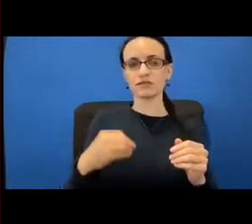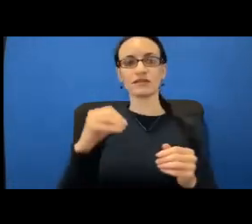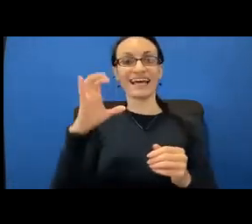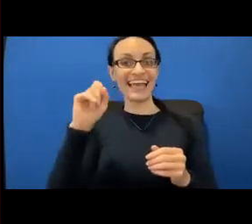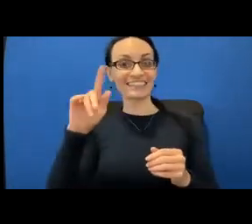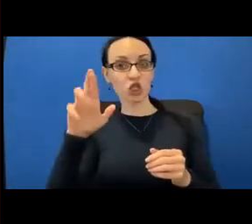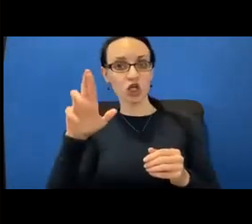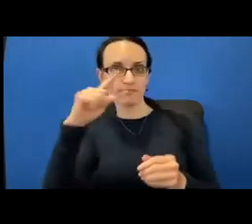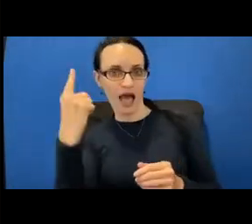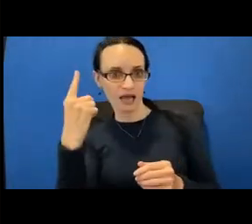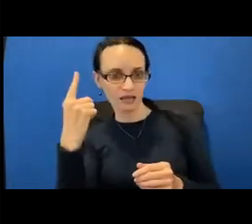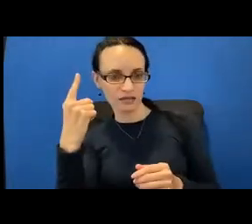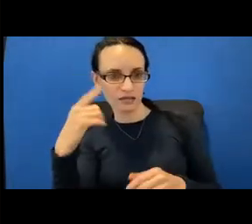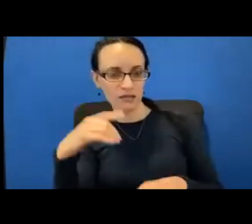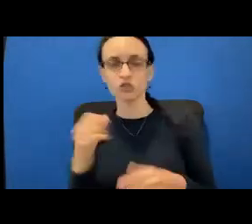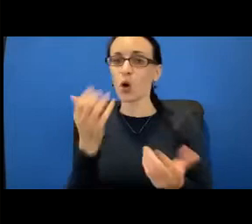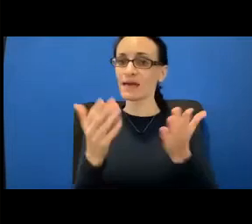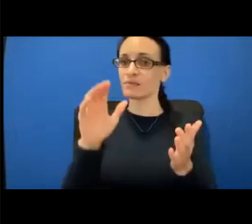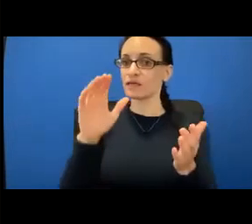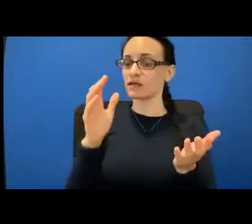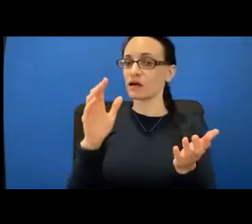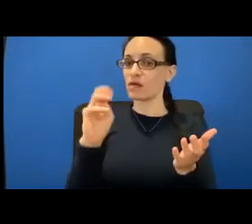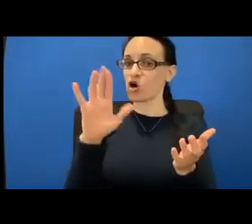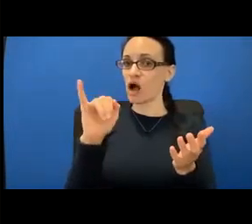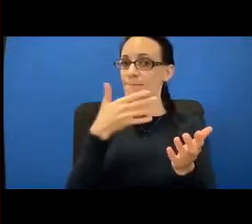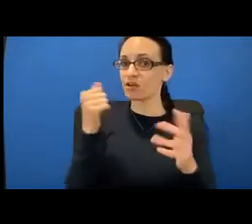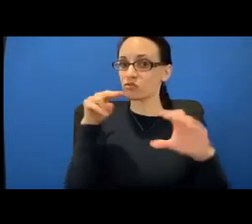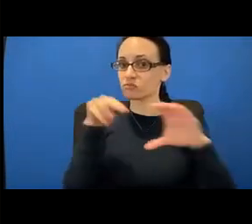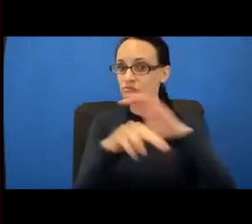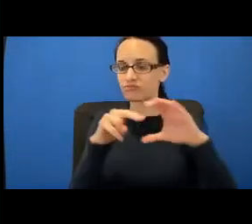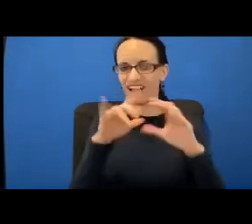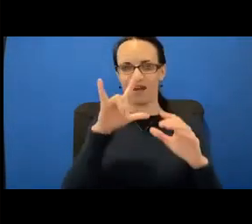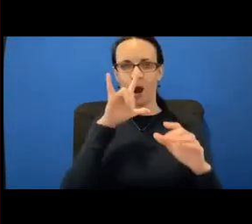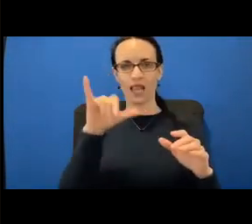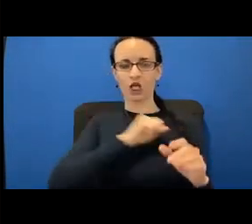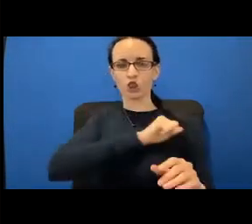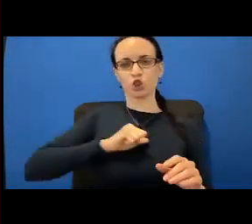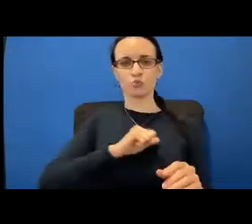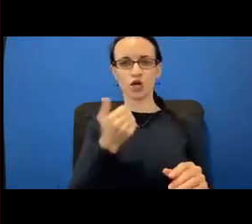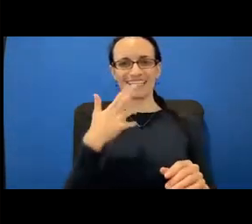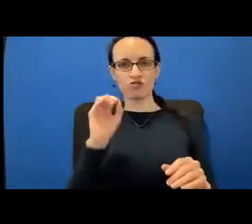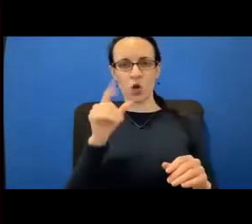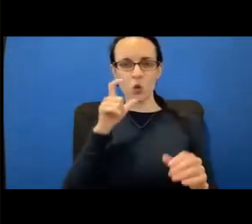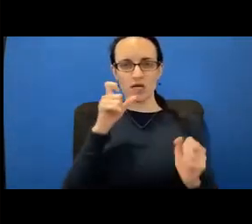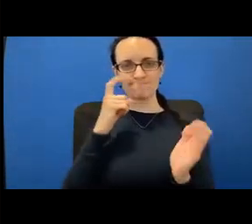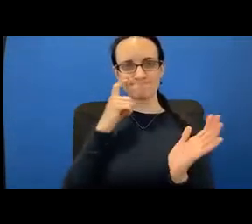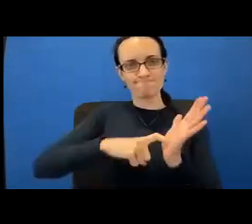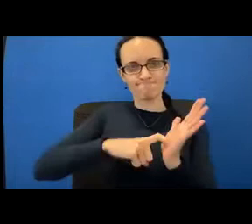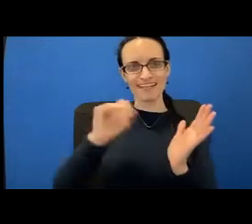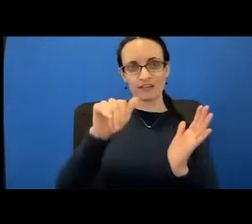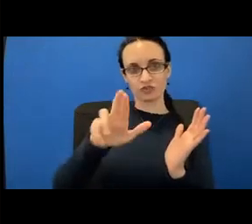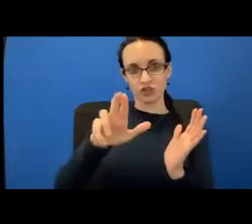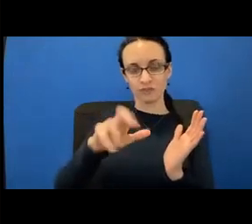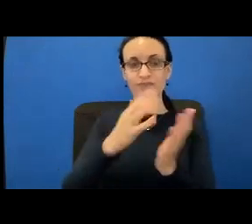tissue, an MRI might be the right tool. It's like the superhero of finding cancer. In some states, insurance must cover breast